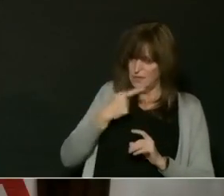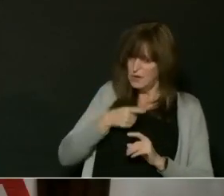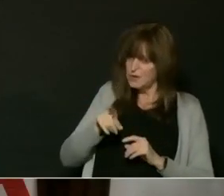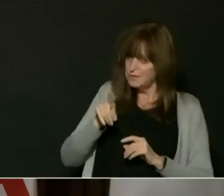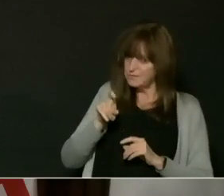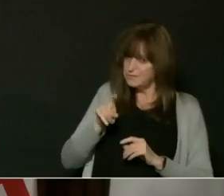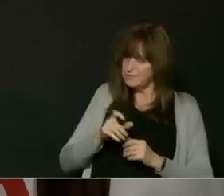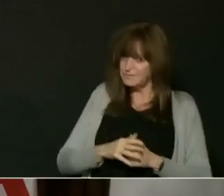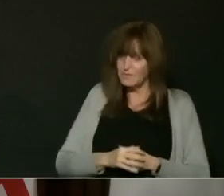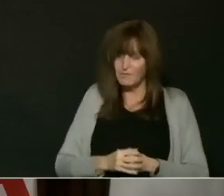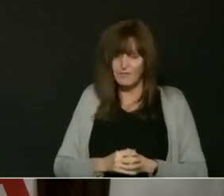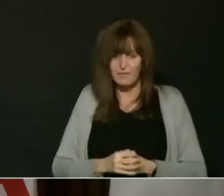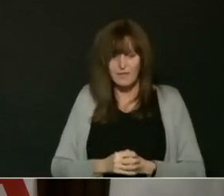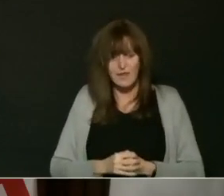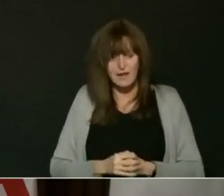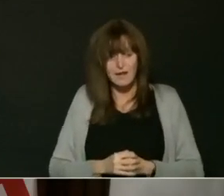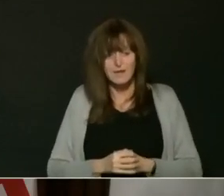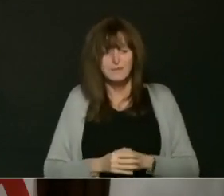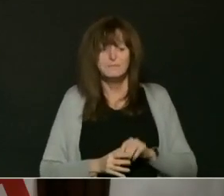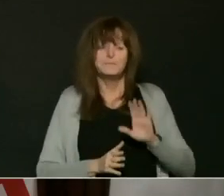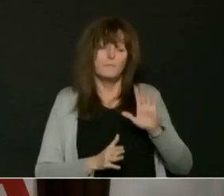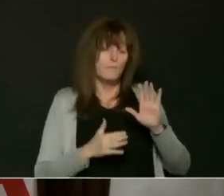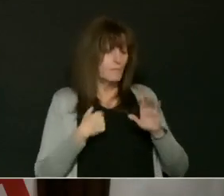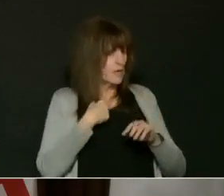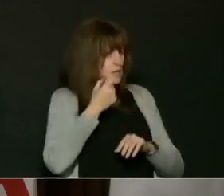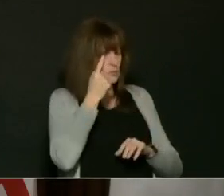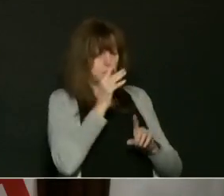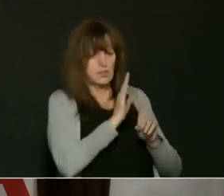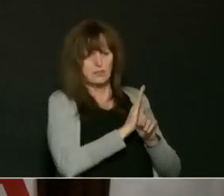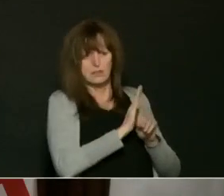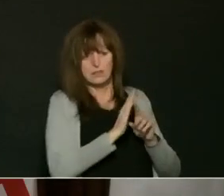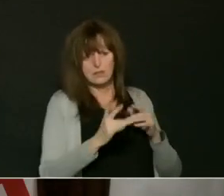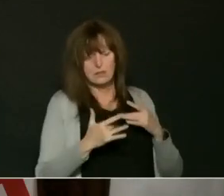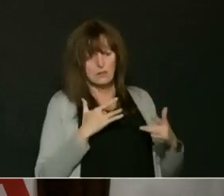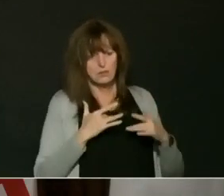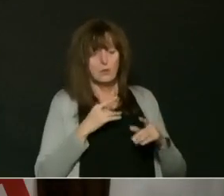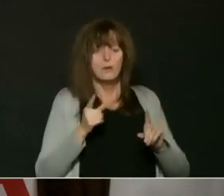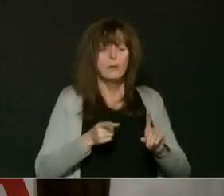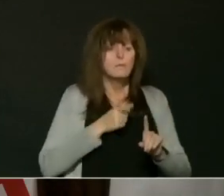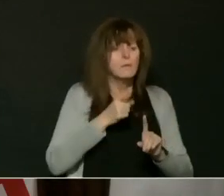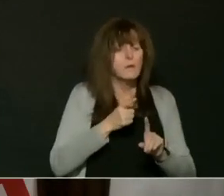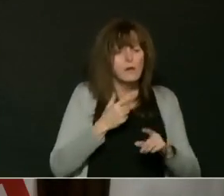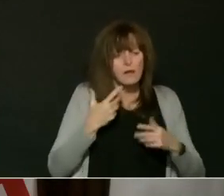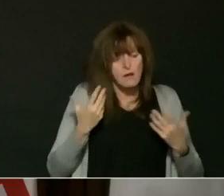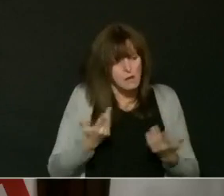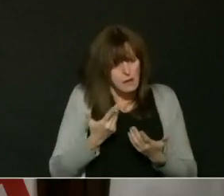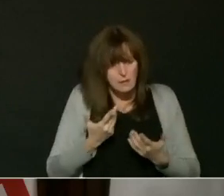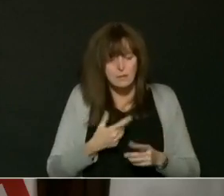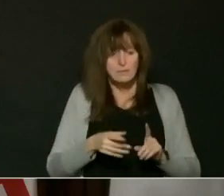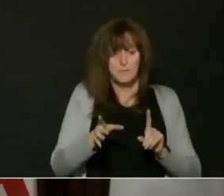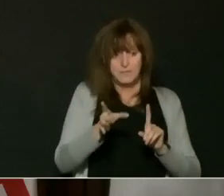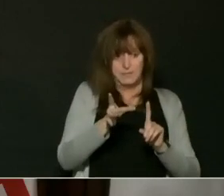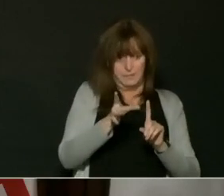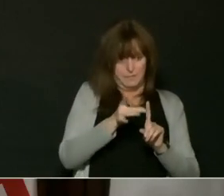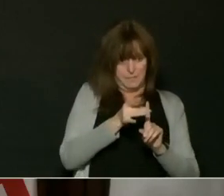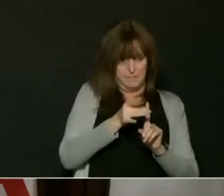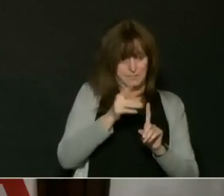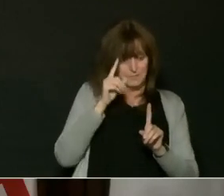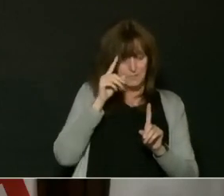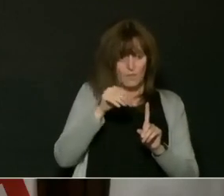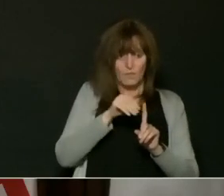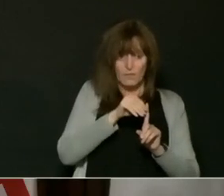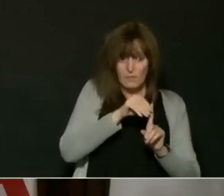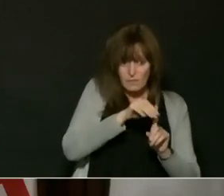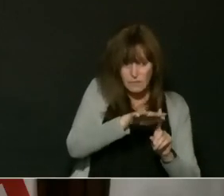concern. And it's about the protection of the vaccine against transmission. And it has been excellent against all the original strains of